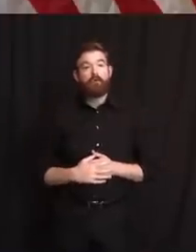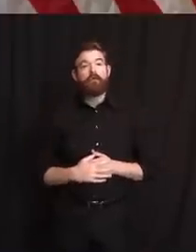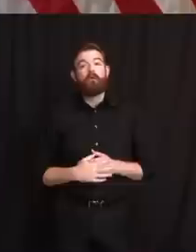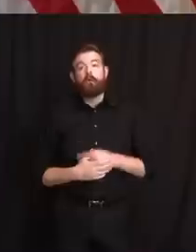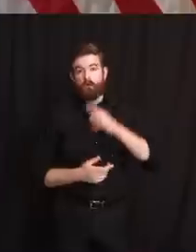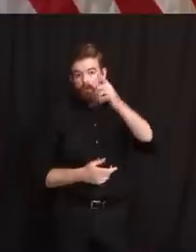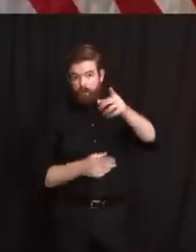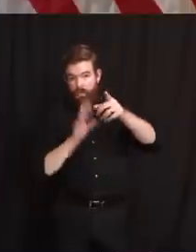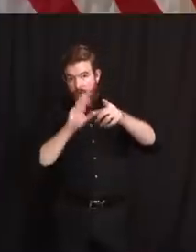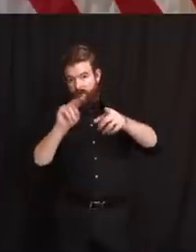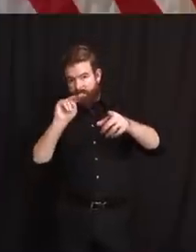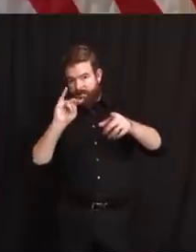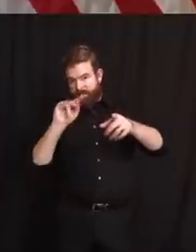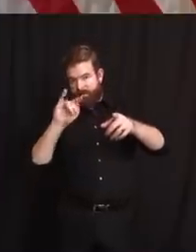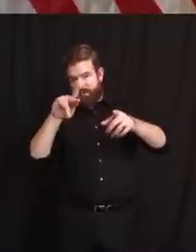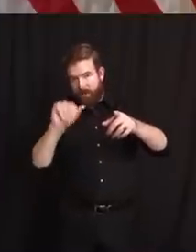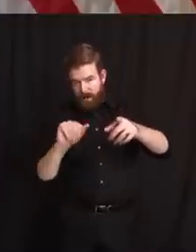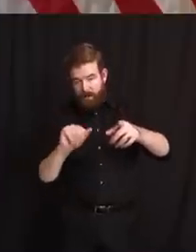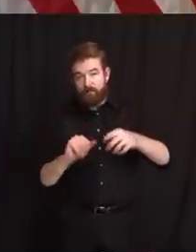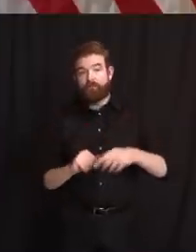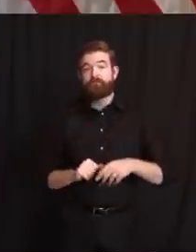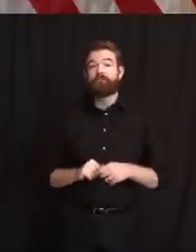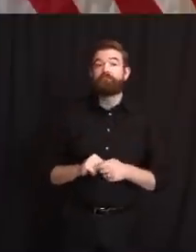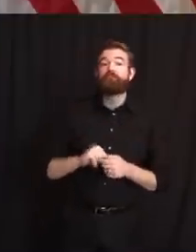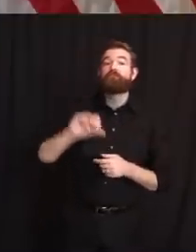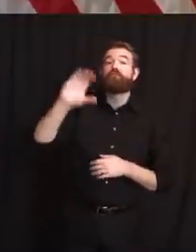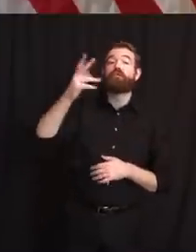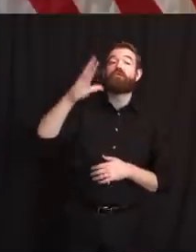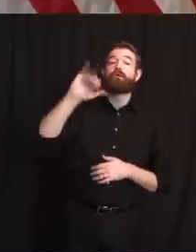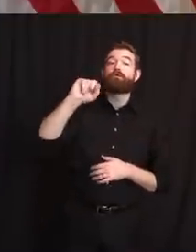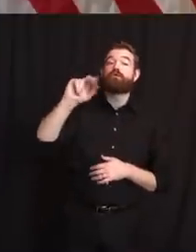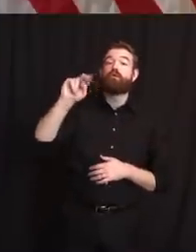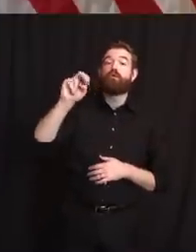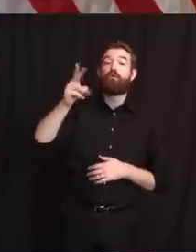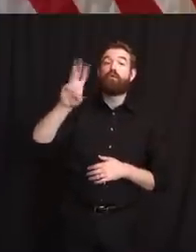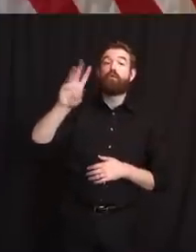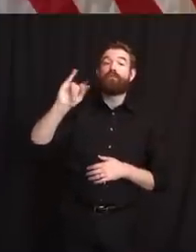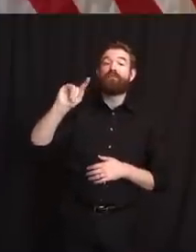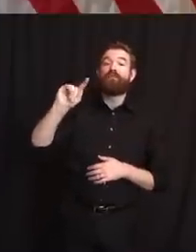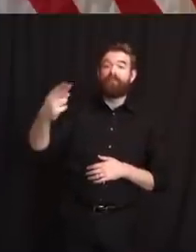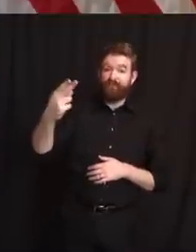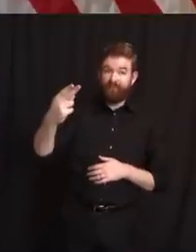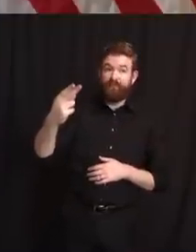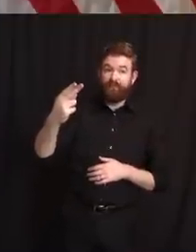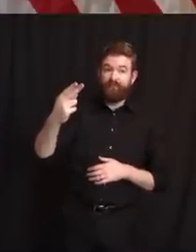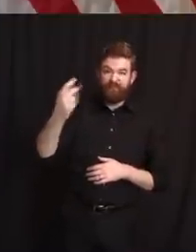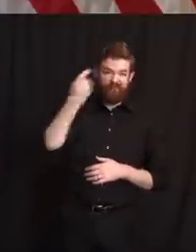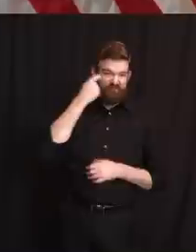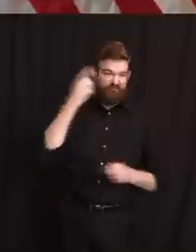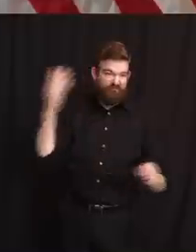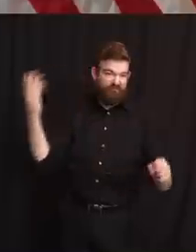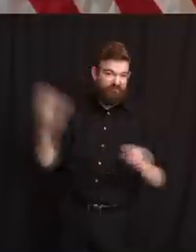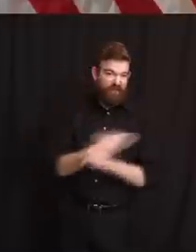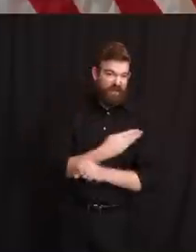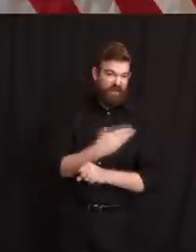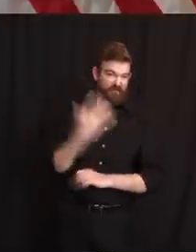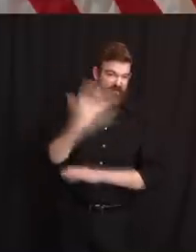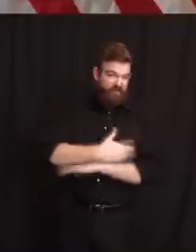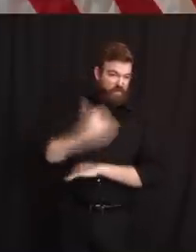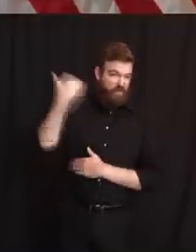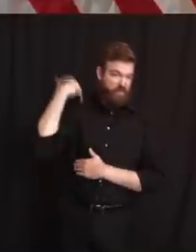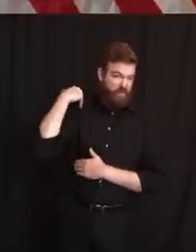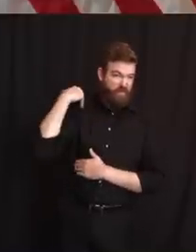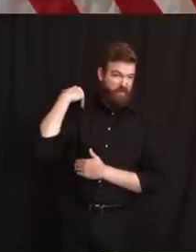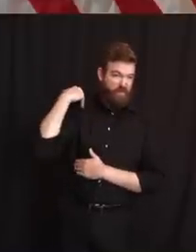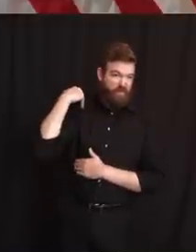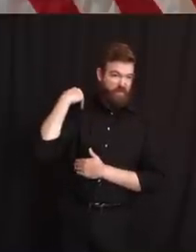Chris Newarth was fired from his post as Assistant Since what, sorry? Since Chris Newarth was fired from his post as Assistant Commissioner